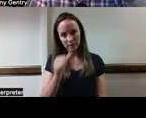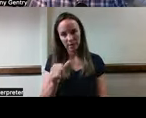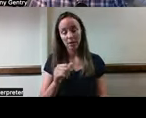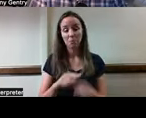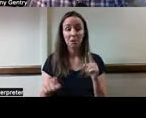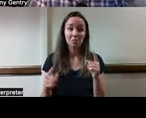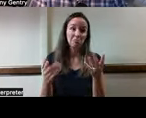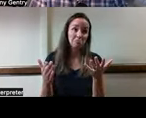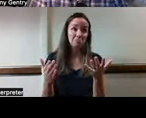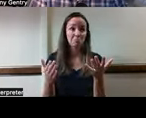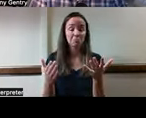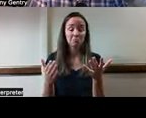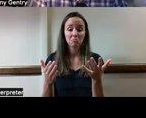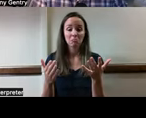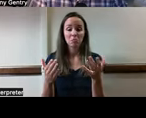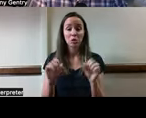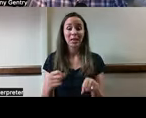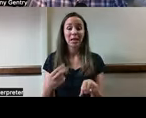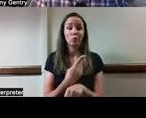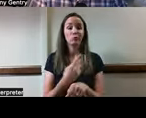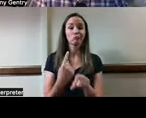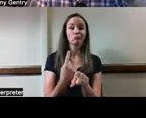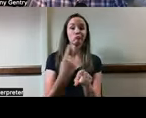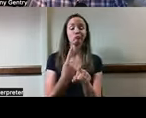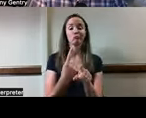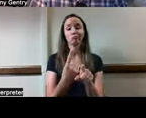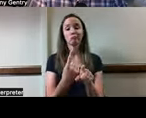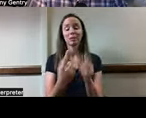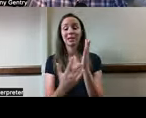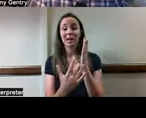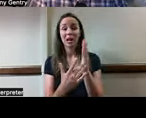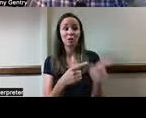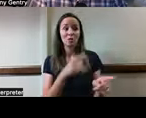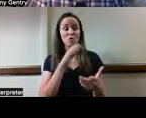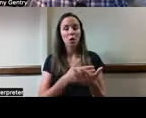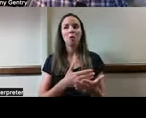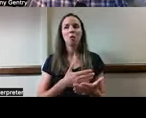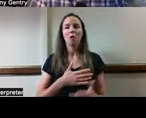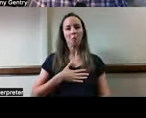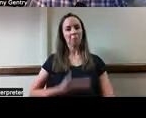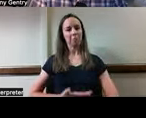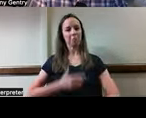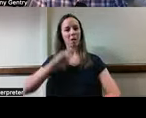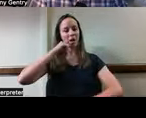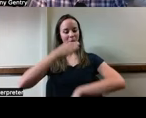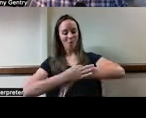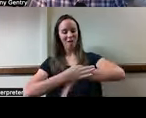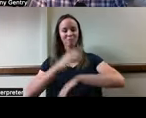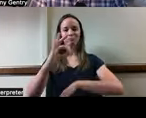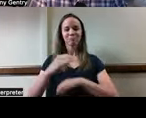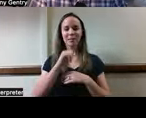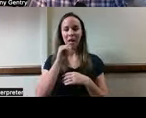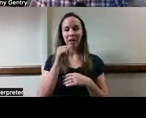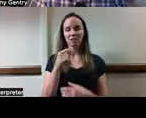opportunity to utilize traditional technology that the daughter may be more interested in using because it's not something for